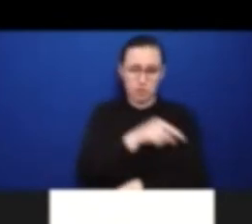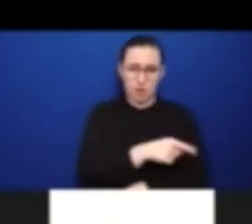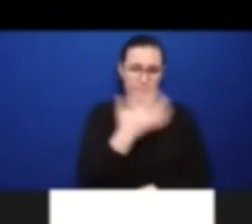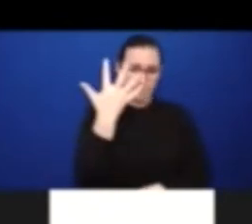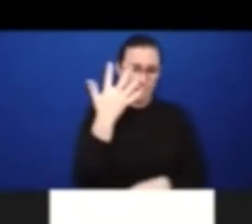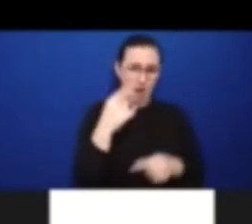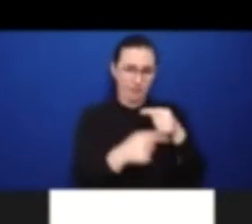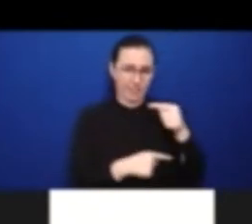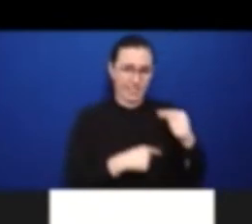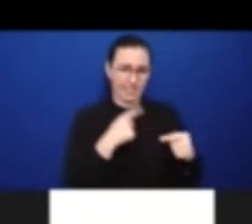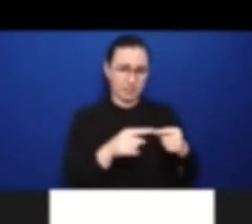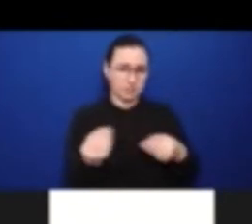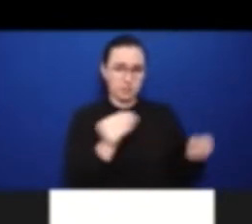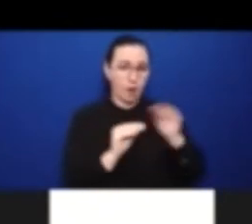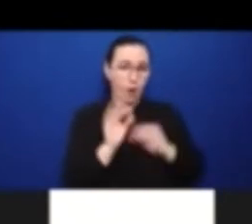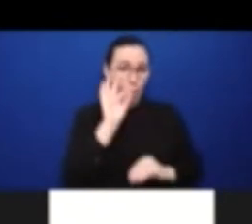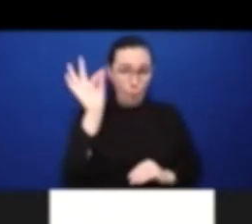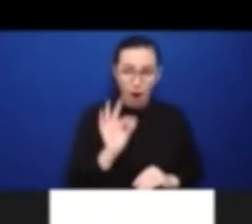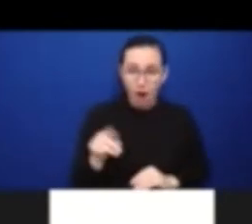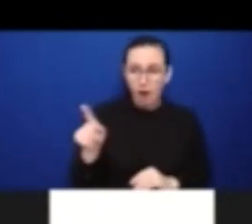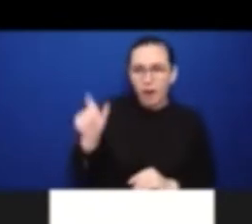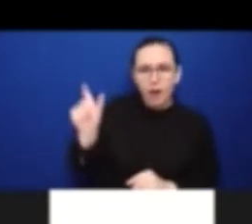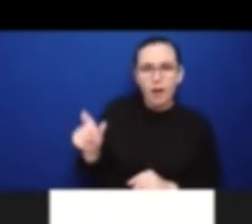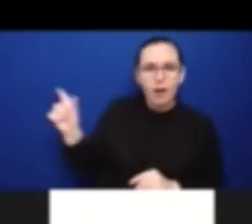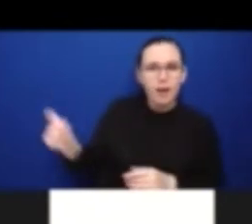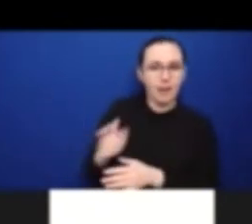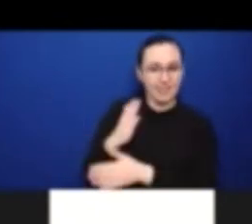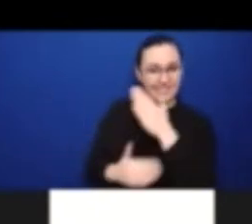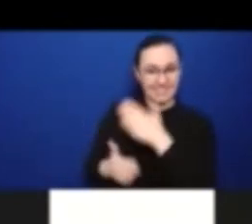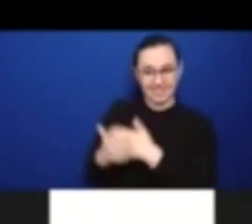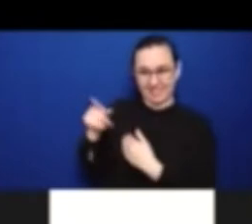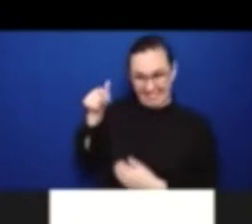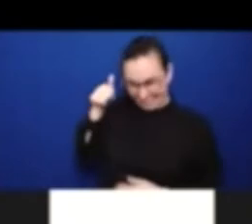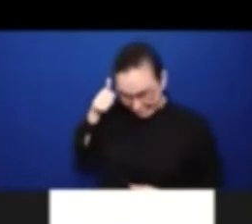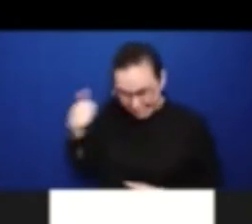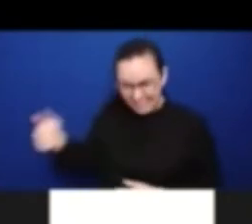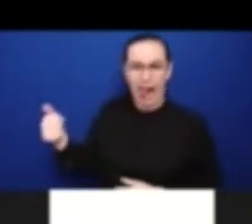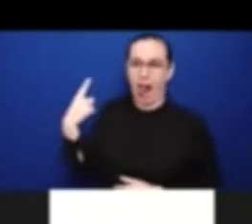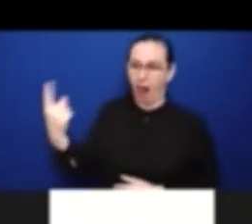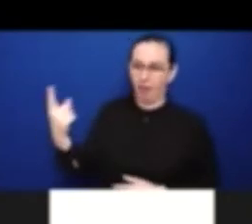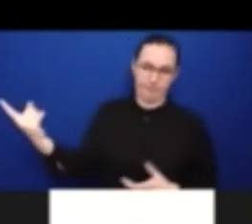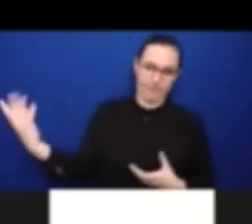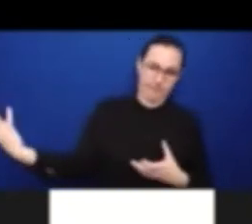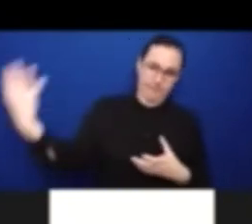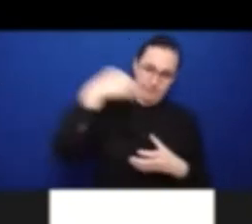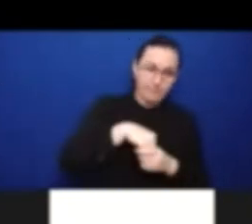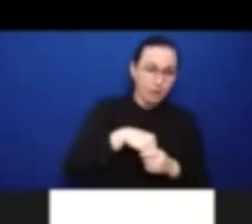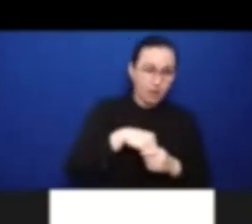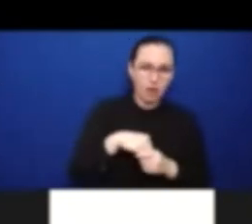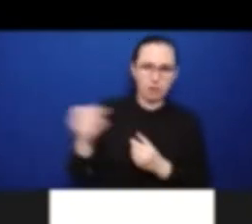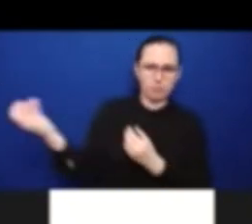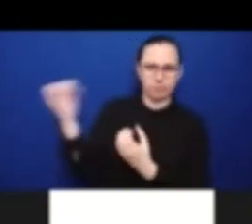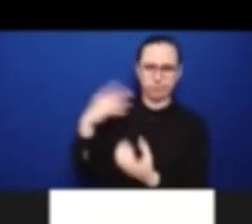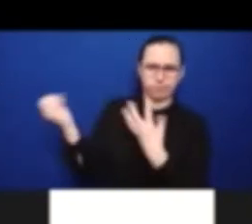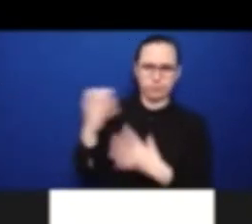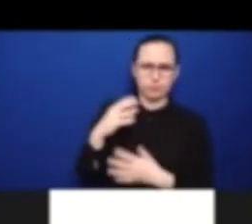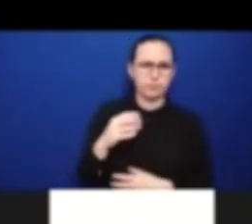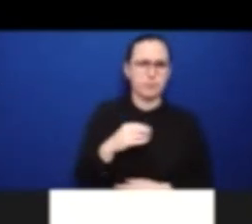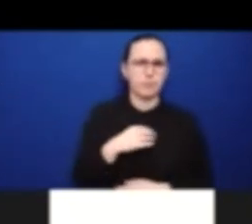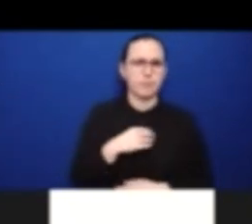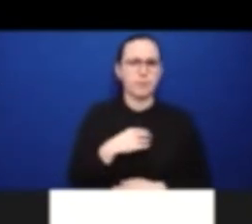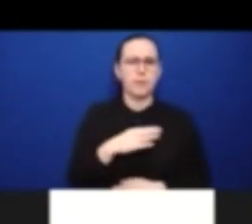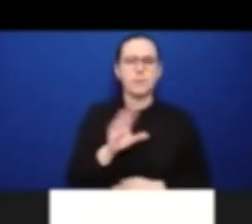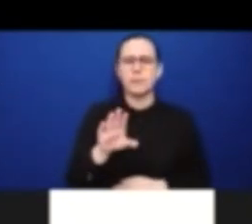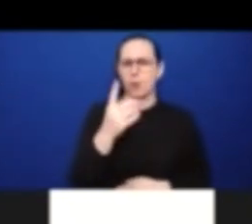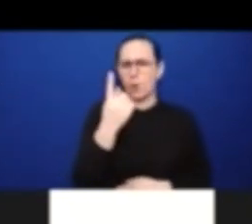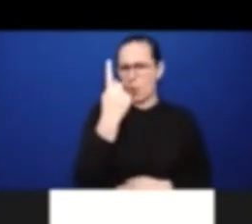and NGOs around the world. And I have to make one correction, Steve. I know you said earlier that